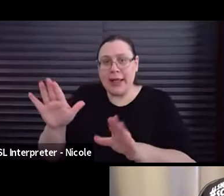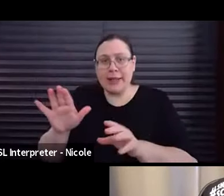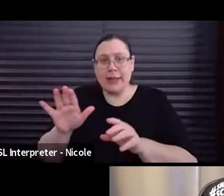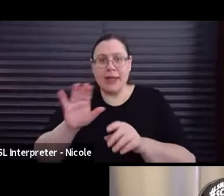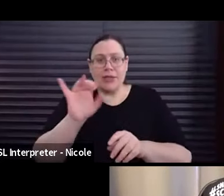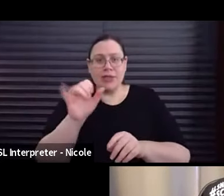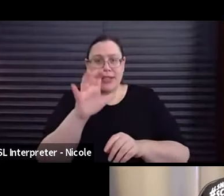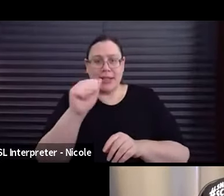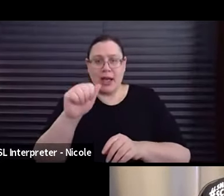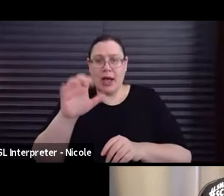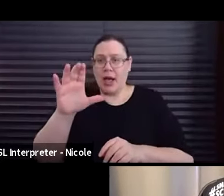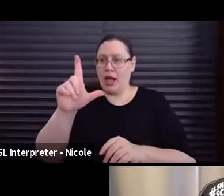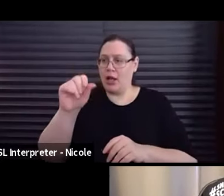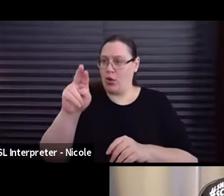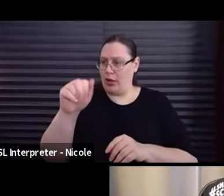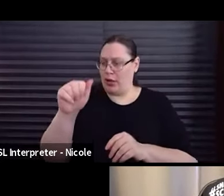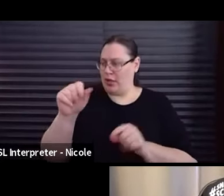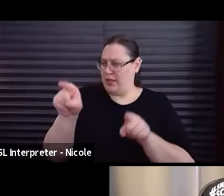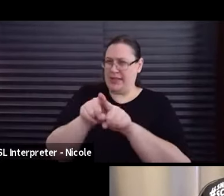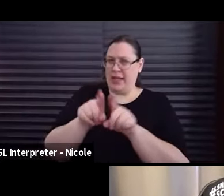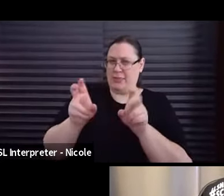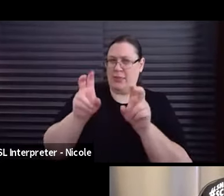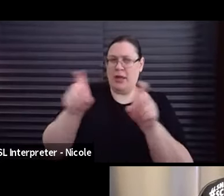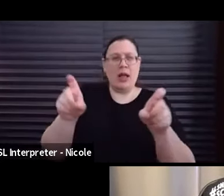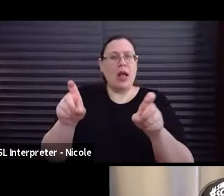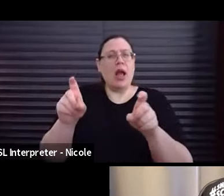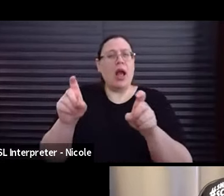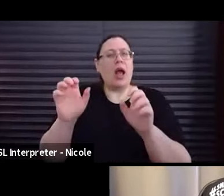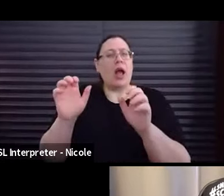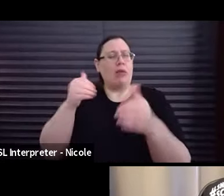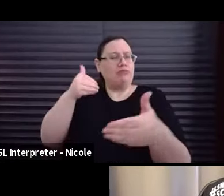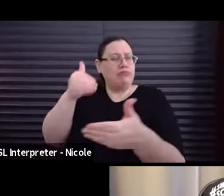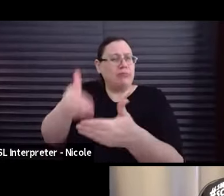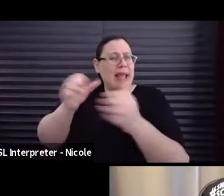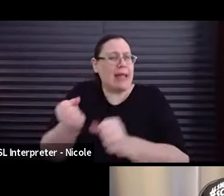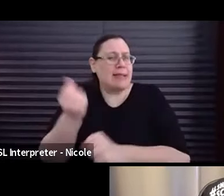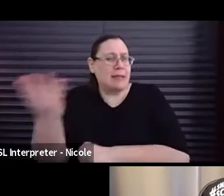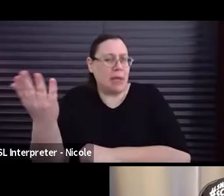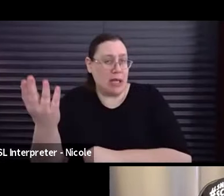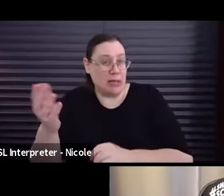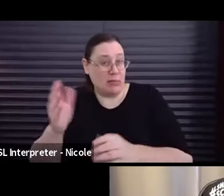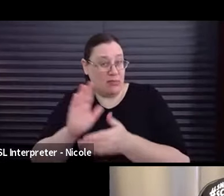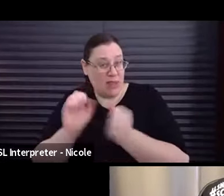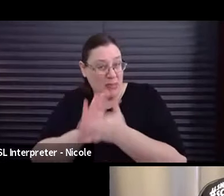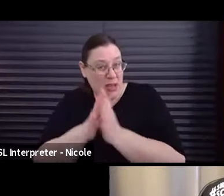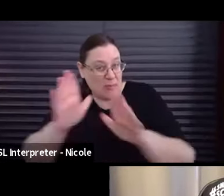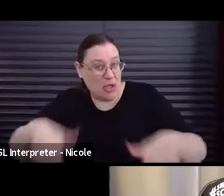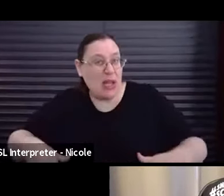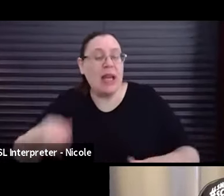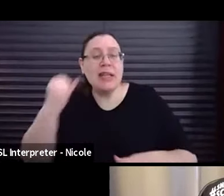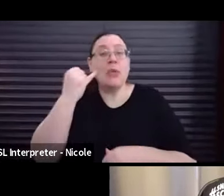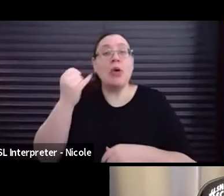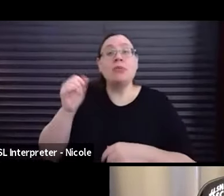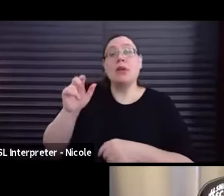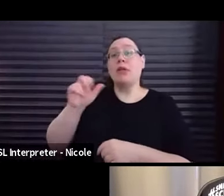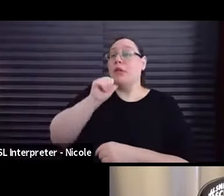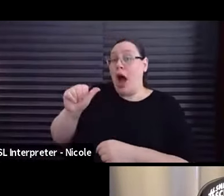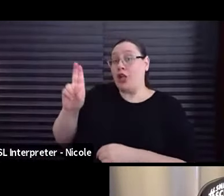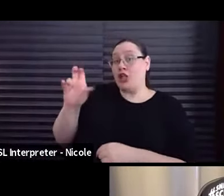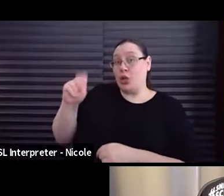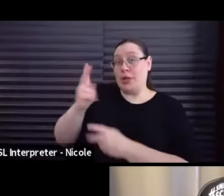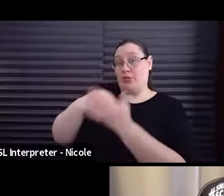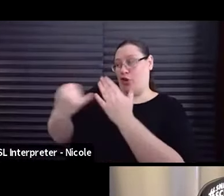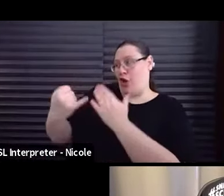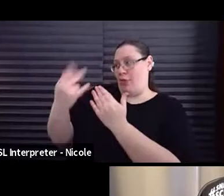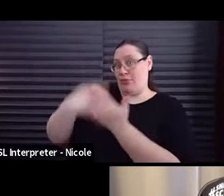on that same subject, how late is too late to submit? And what if a member's trying to turn a non-union project union and